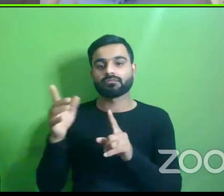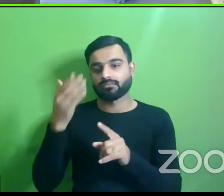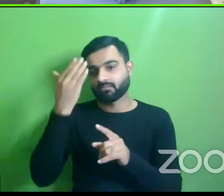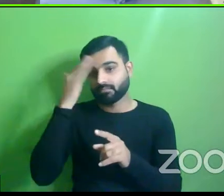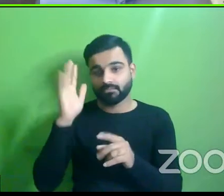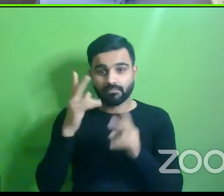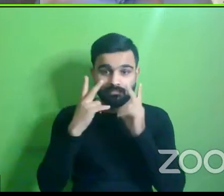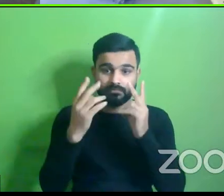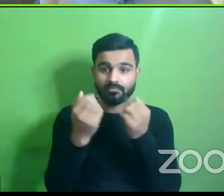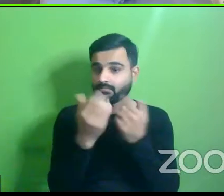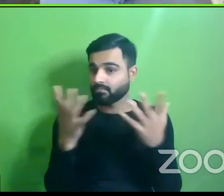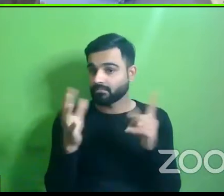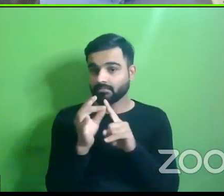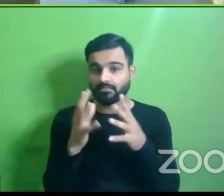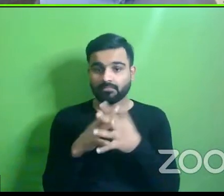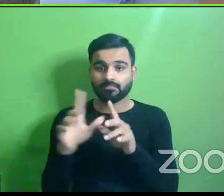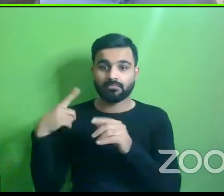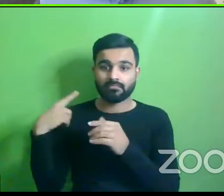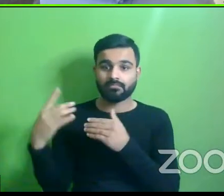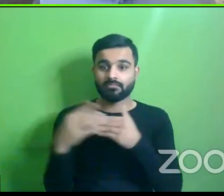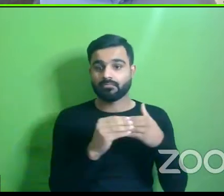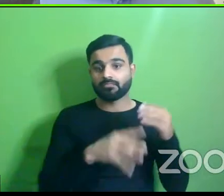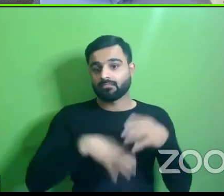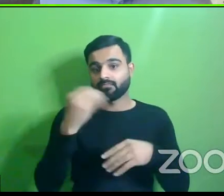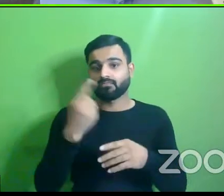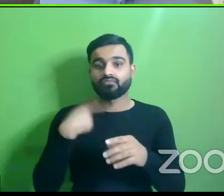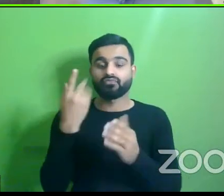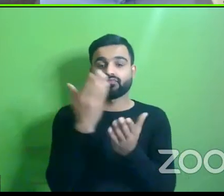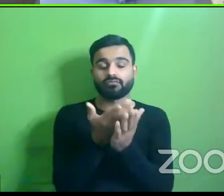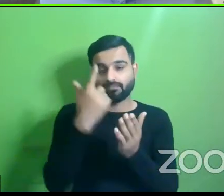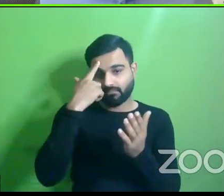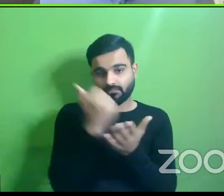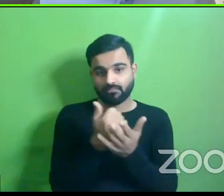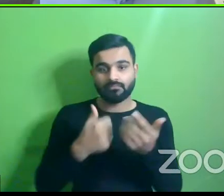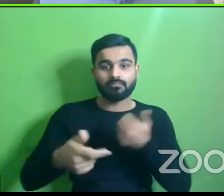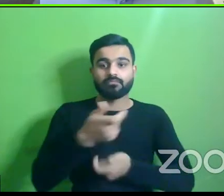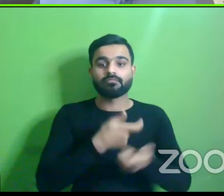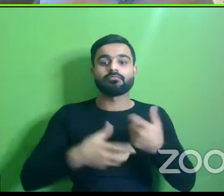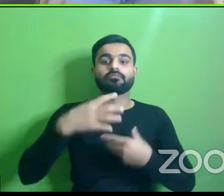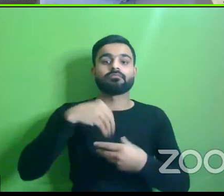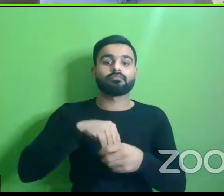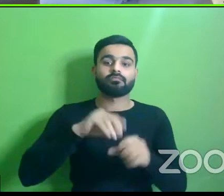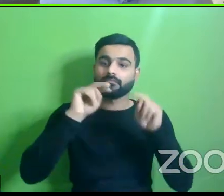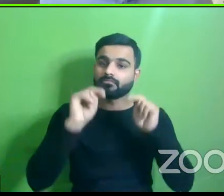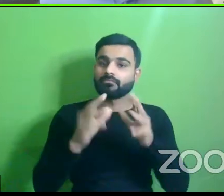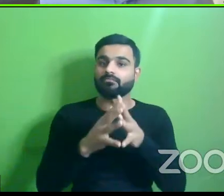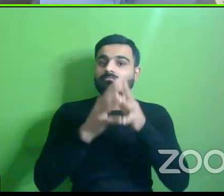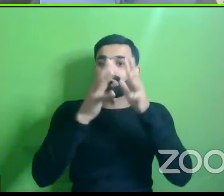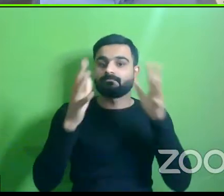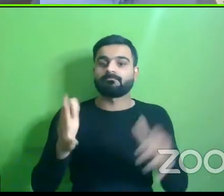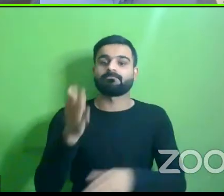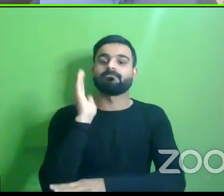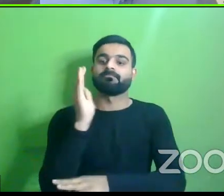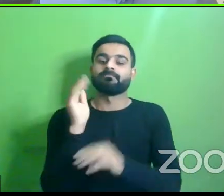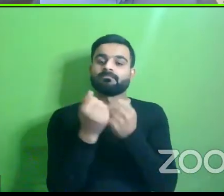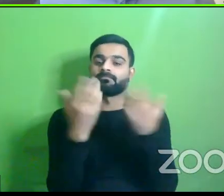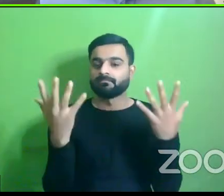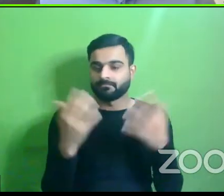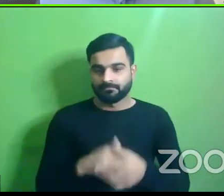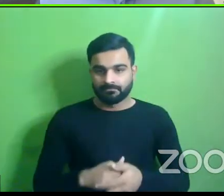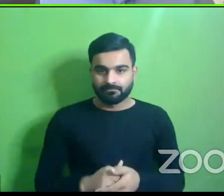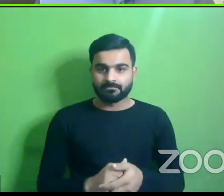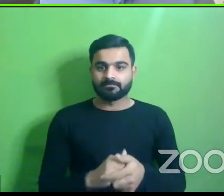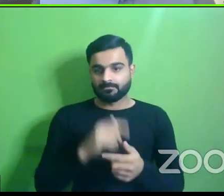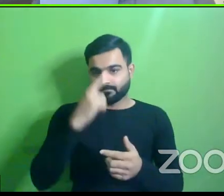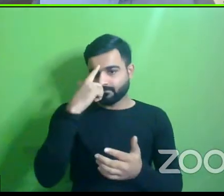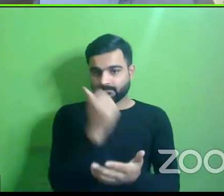see a lot of pwd leaders out there who are a part of decision making process there are a few but we need larger presentation so um in the decision